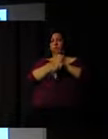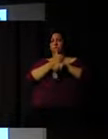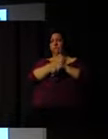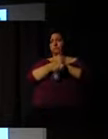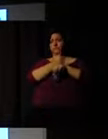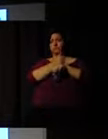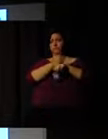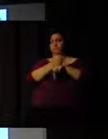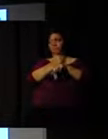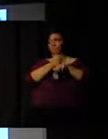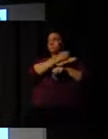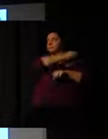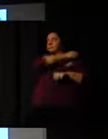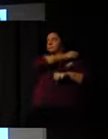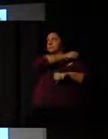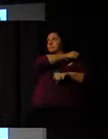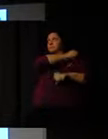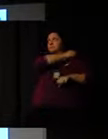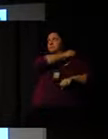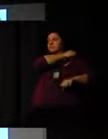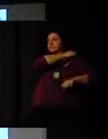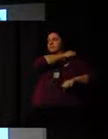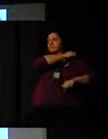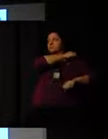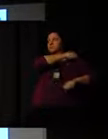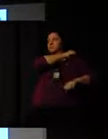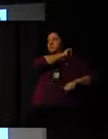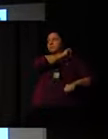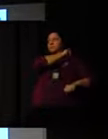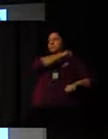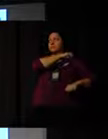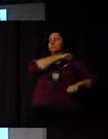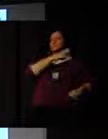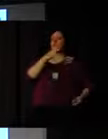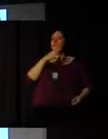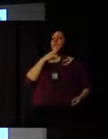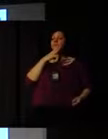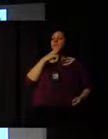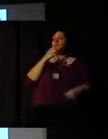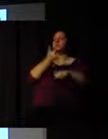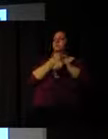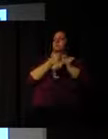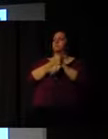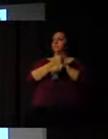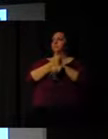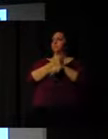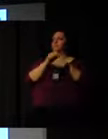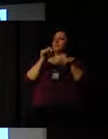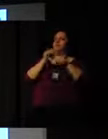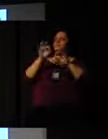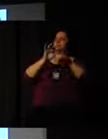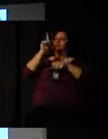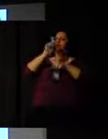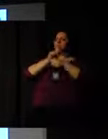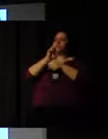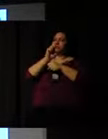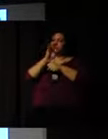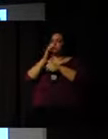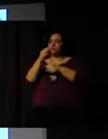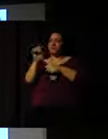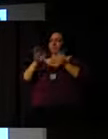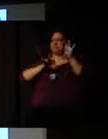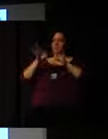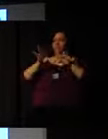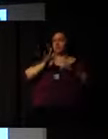such as legal services, project management, business development, fundraising or IT, communication or PR. But there's always what we